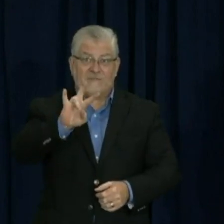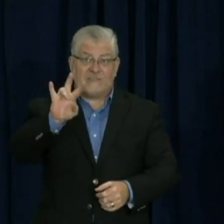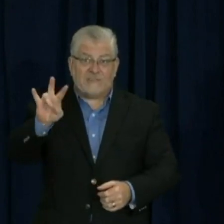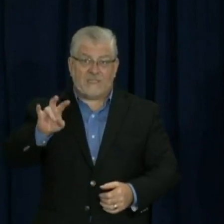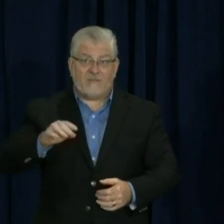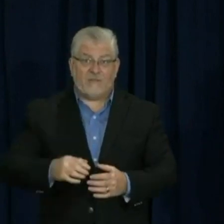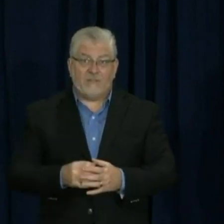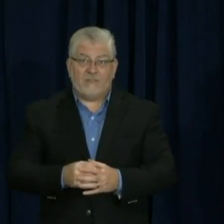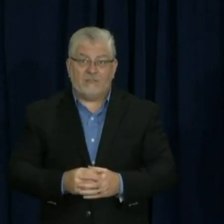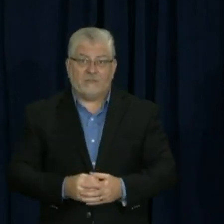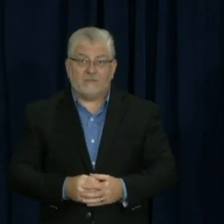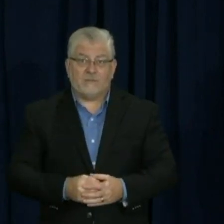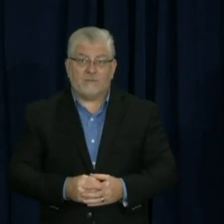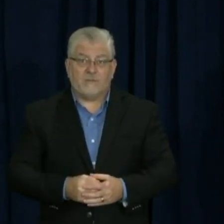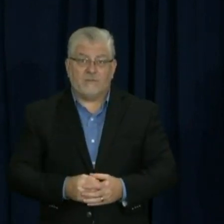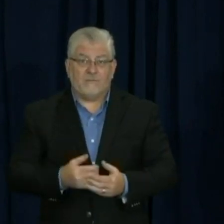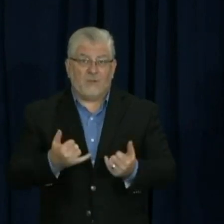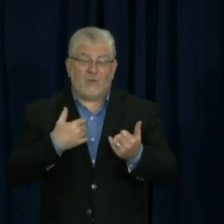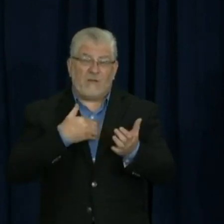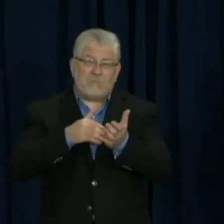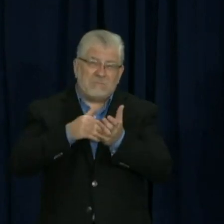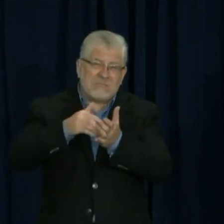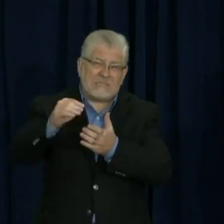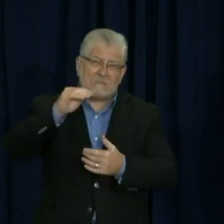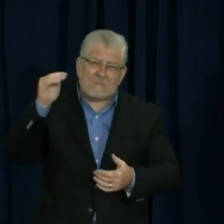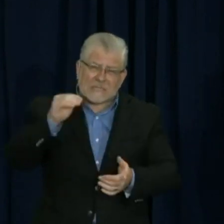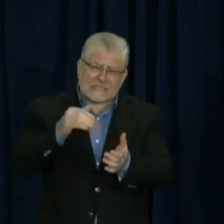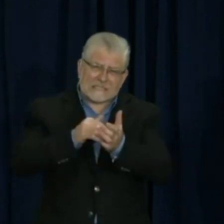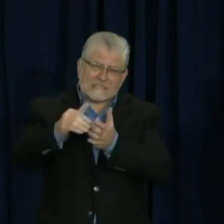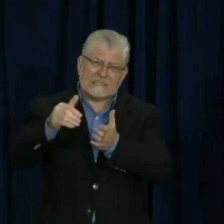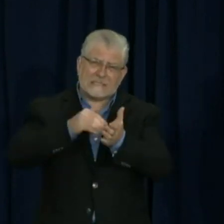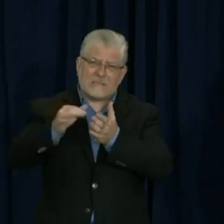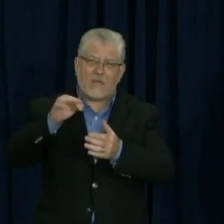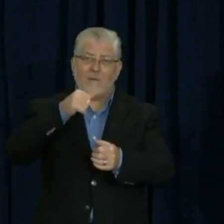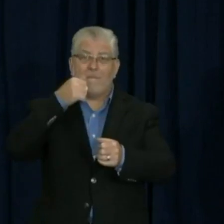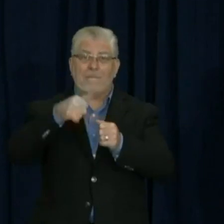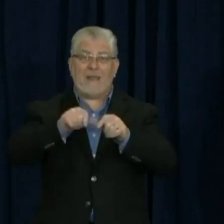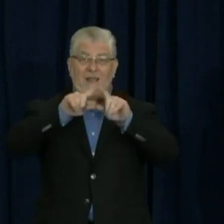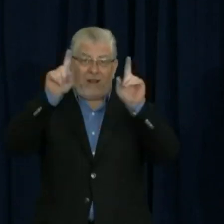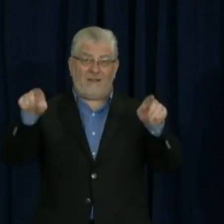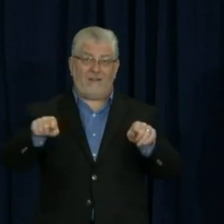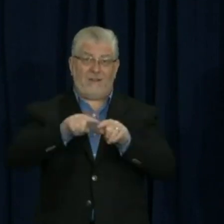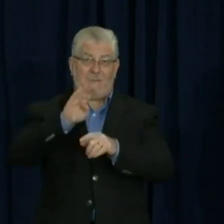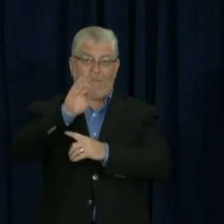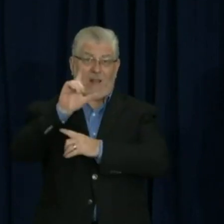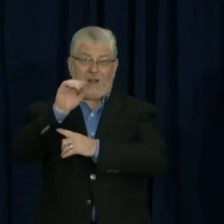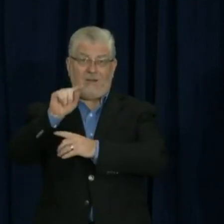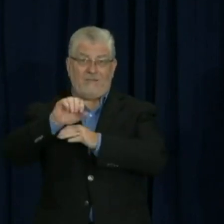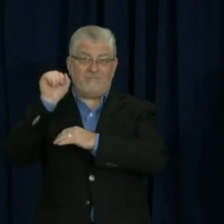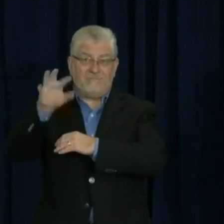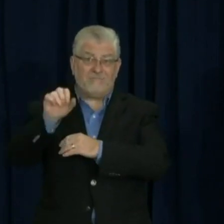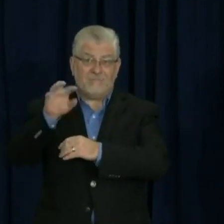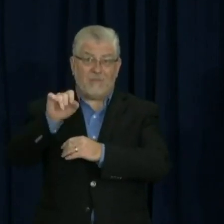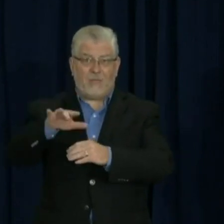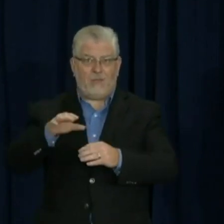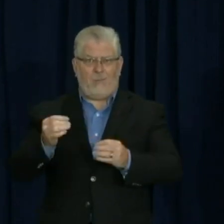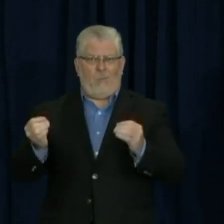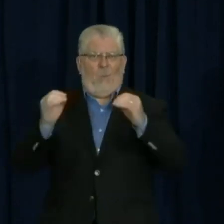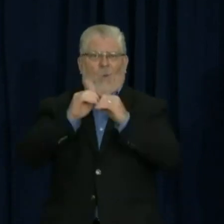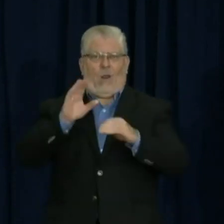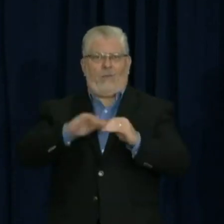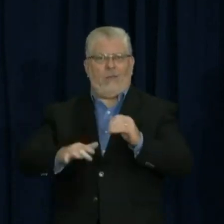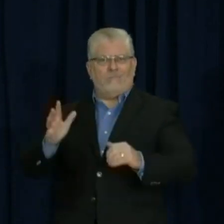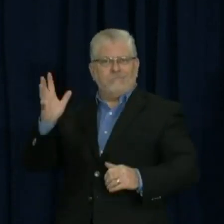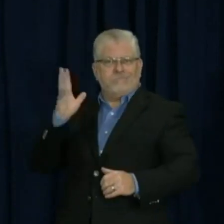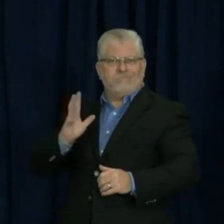mail-in ballots that are being counted. And that takes longer than the way we used to do it with the stand-in,